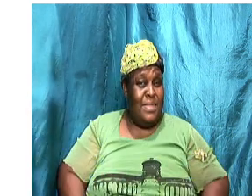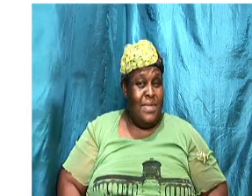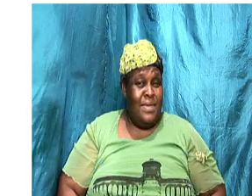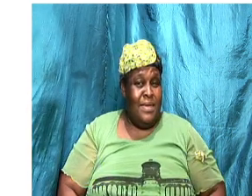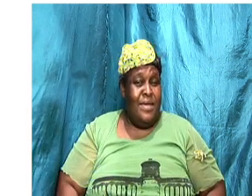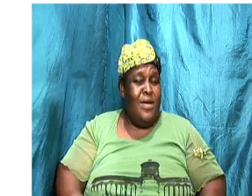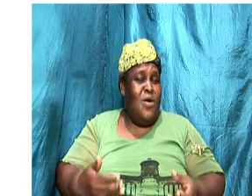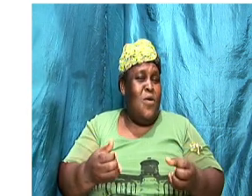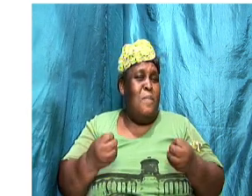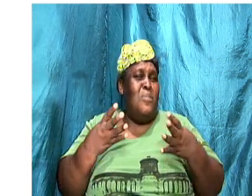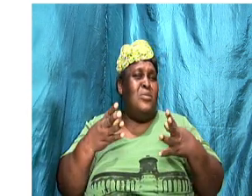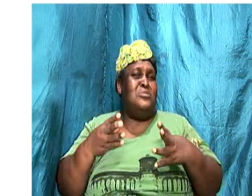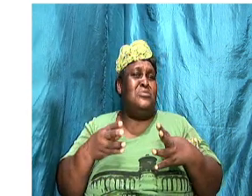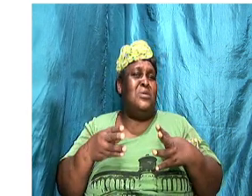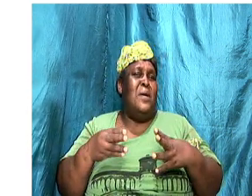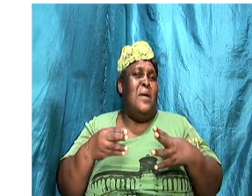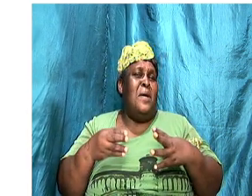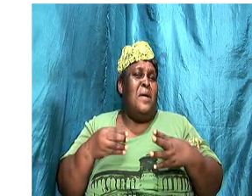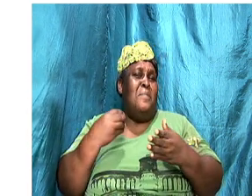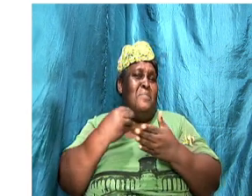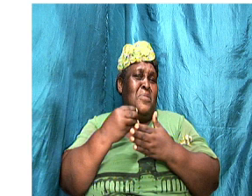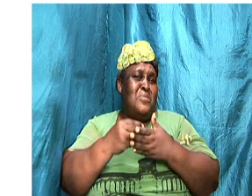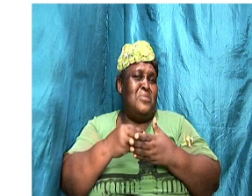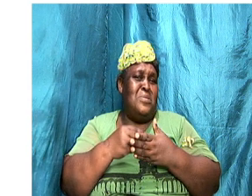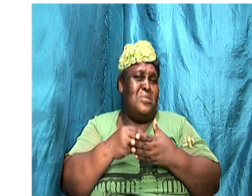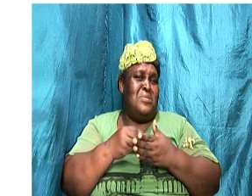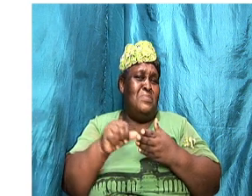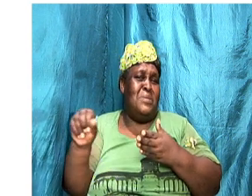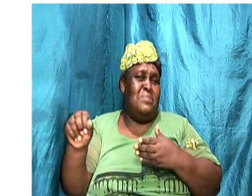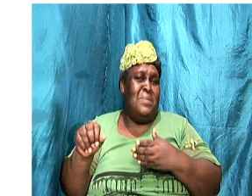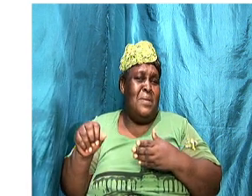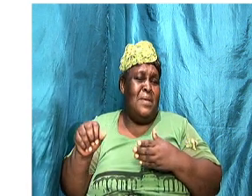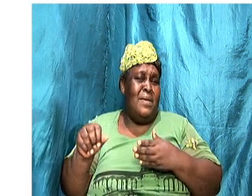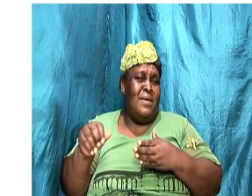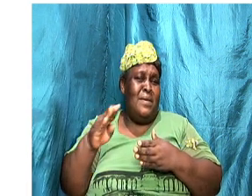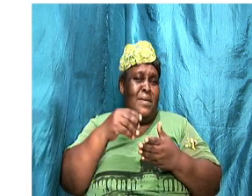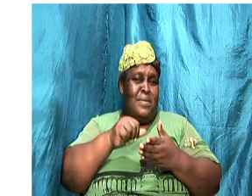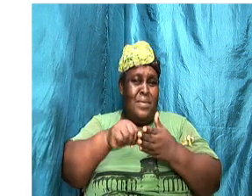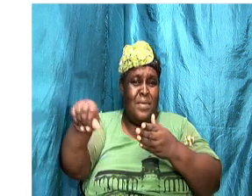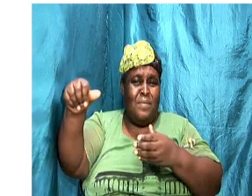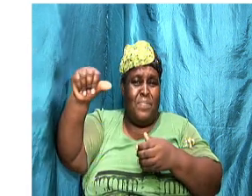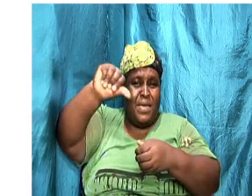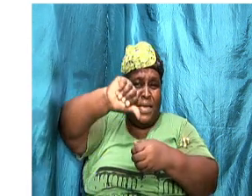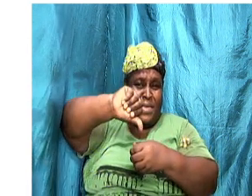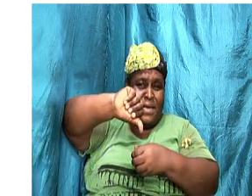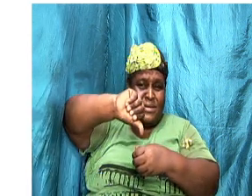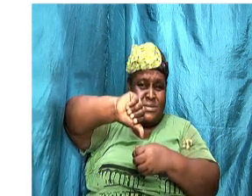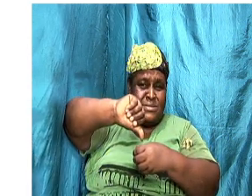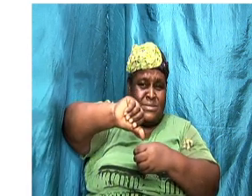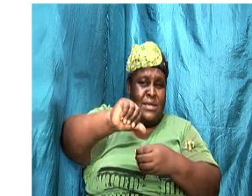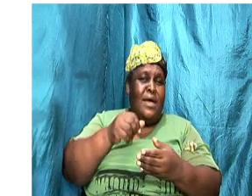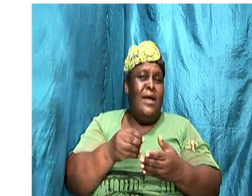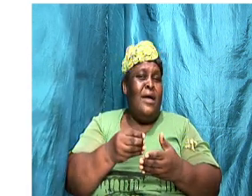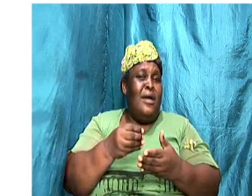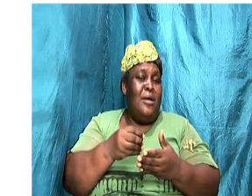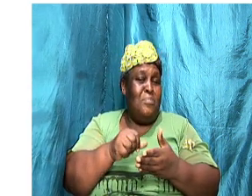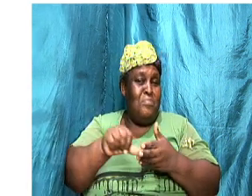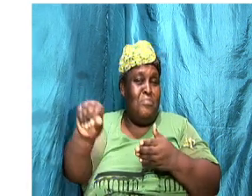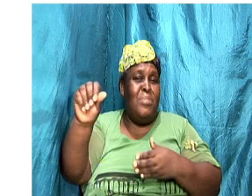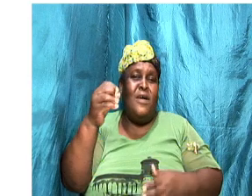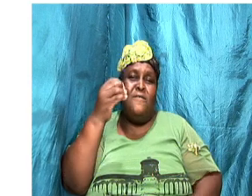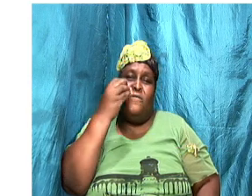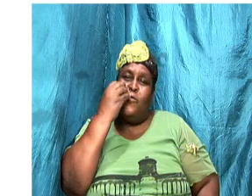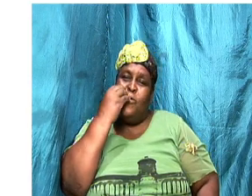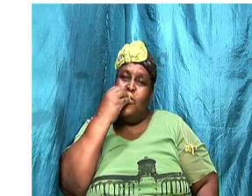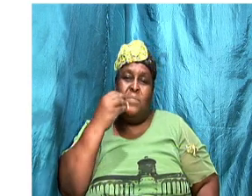how much money you spend you buy some gas to go to country you go country you buy some food as a matter of fact probably you